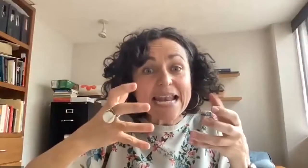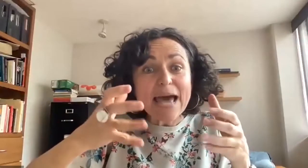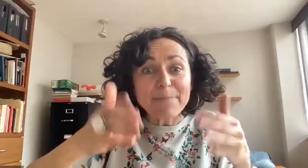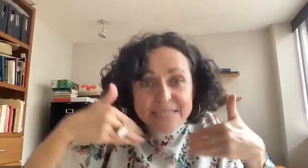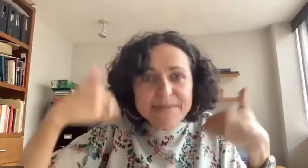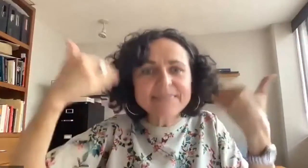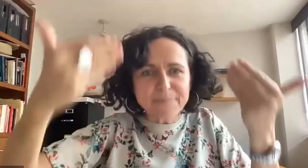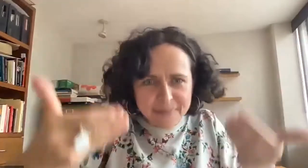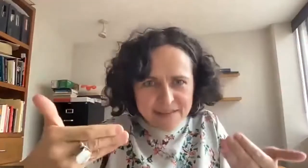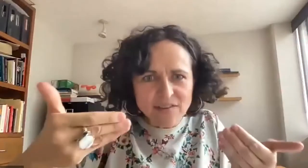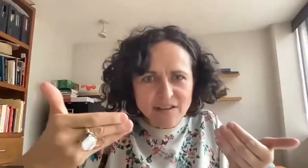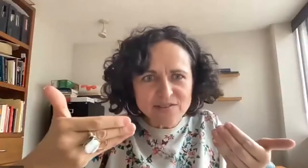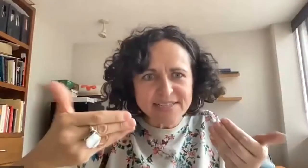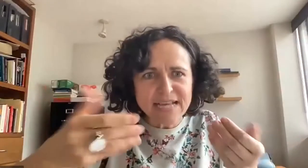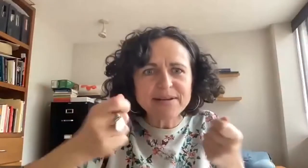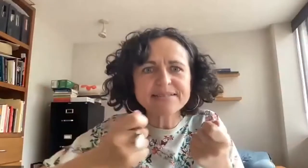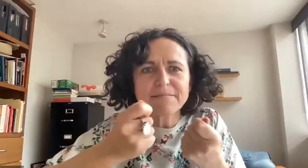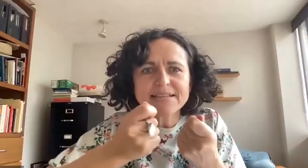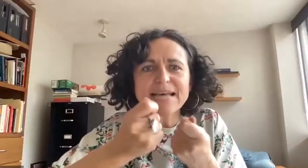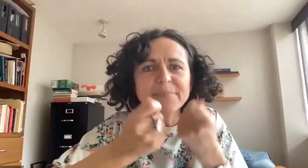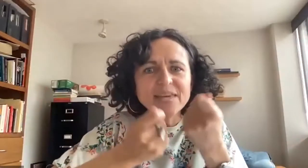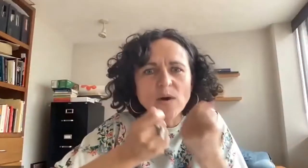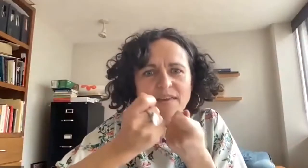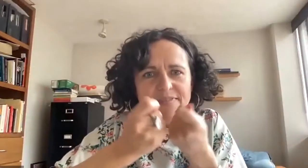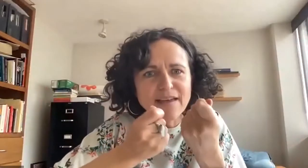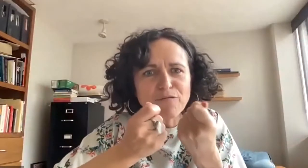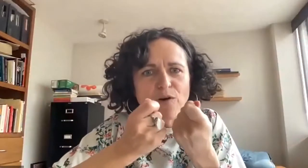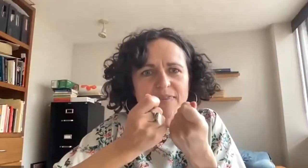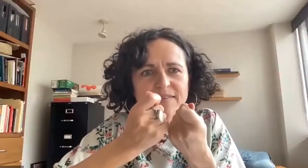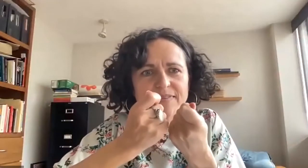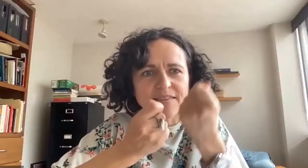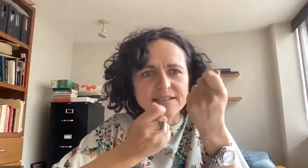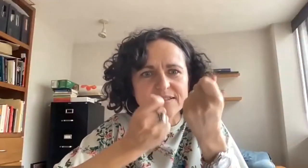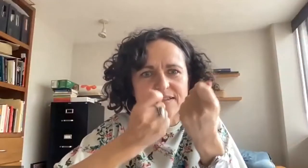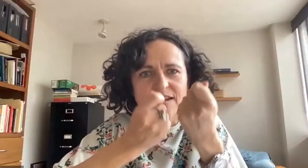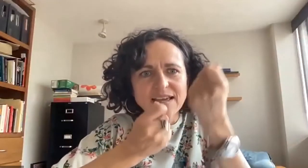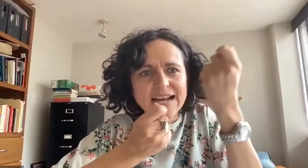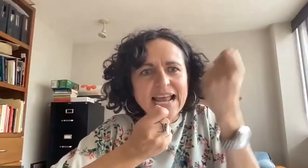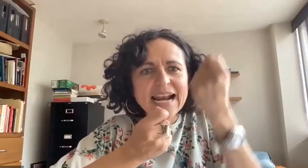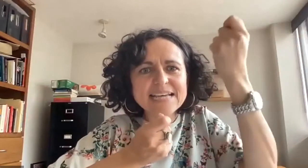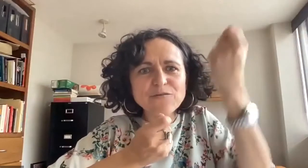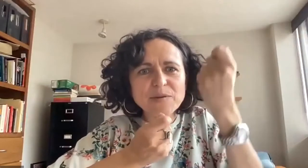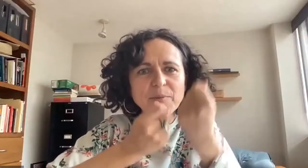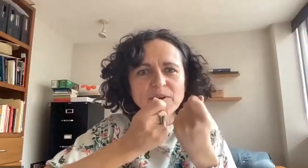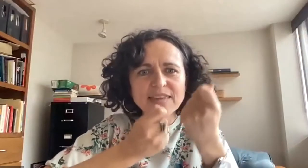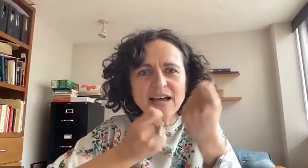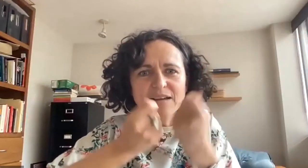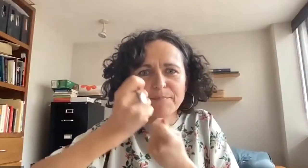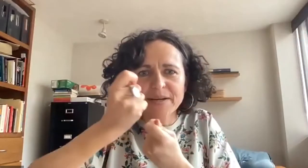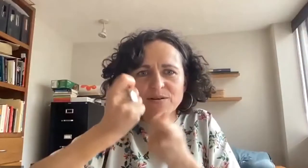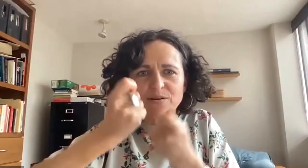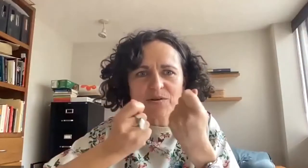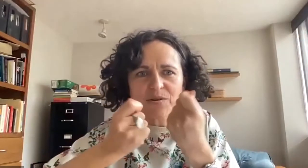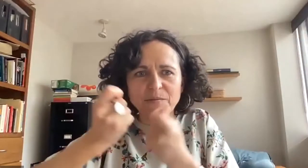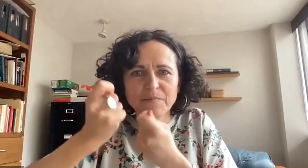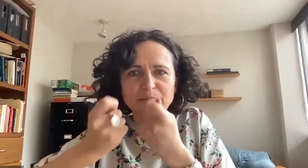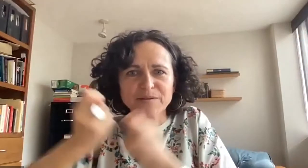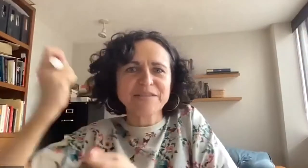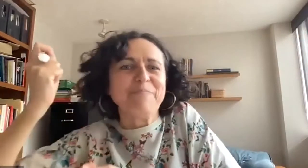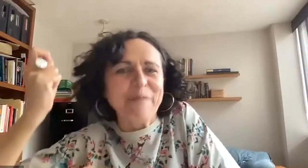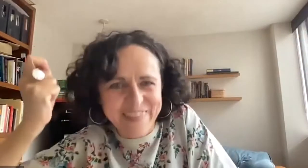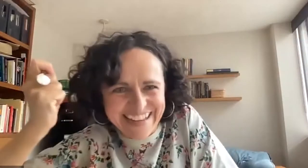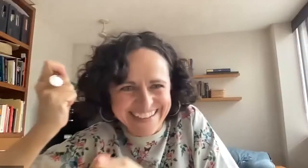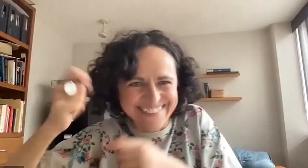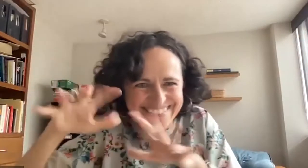kid. Or that was the idea. But the interpretation of the intelligence quizzes are so ambiguous that